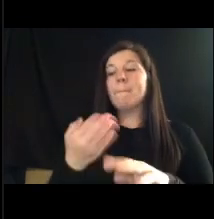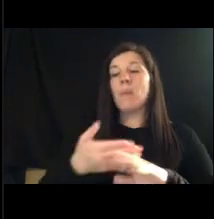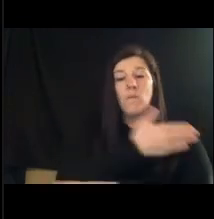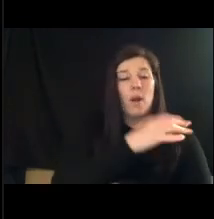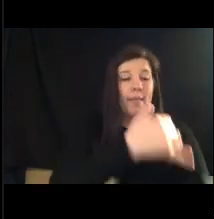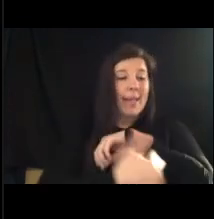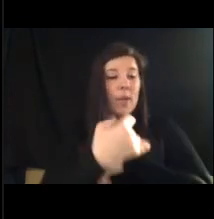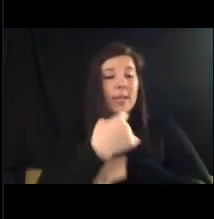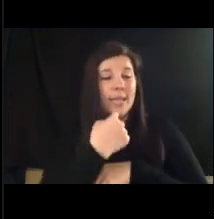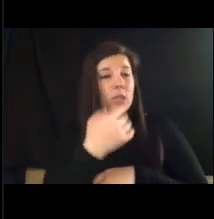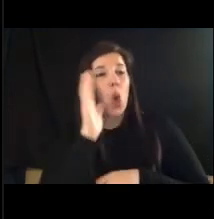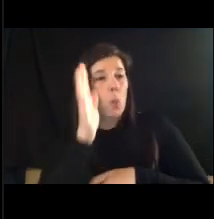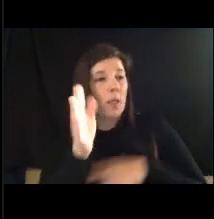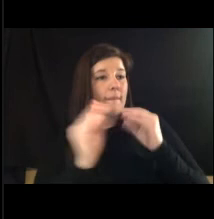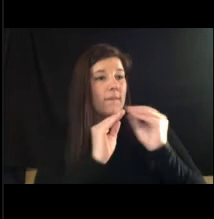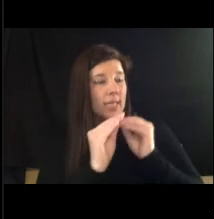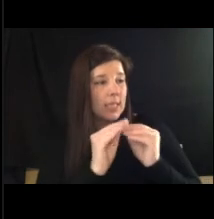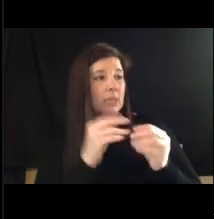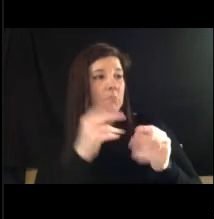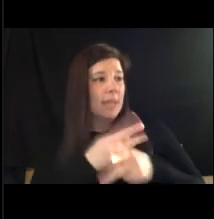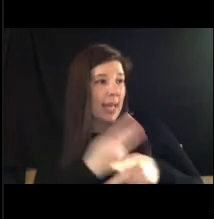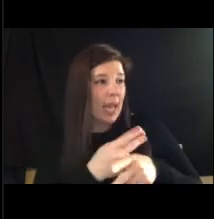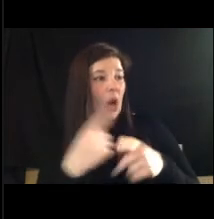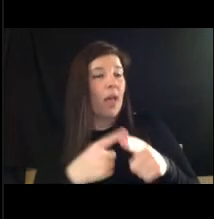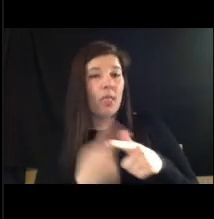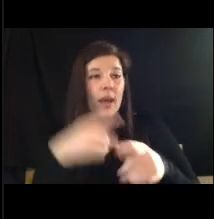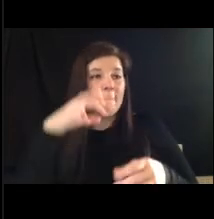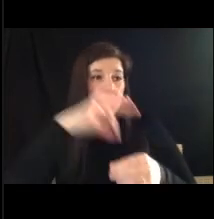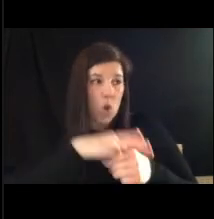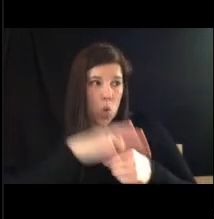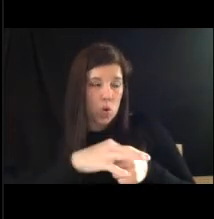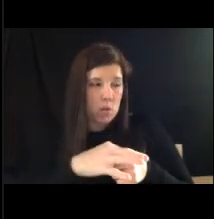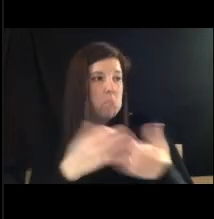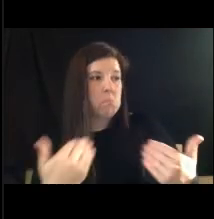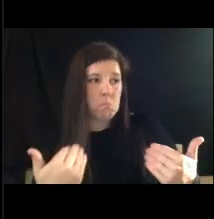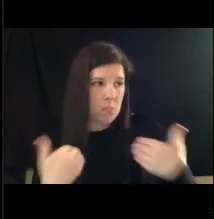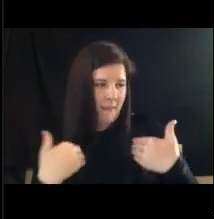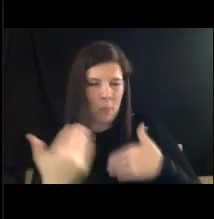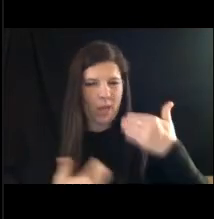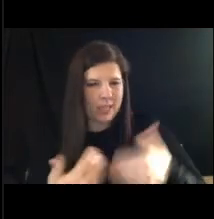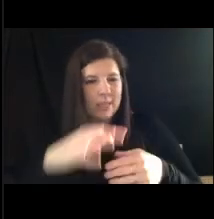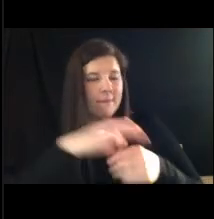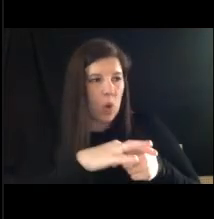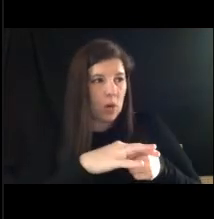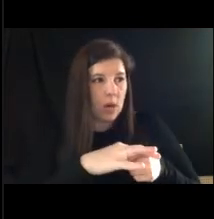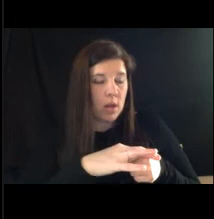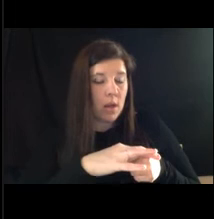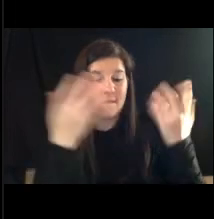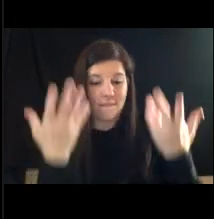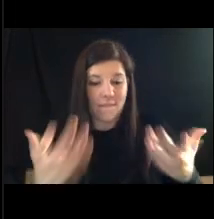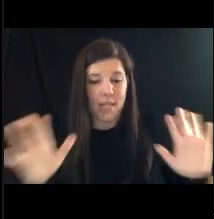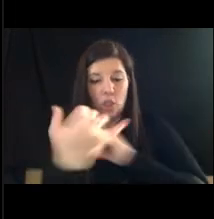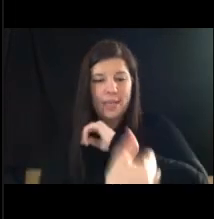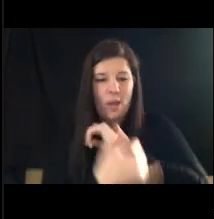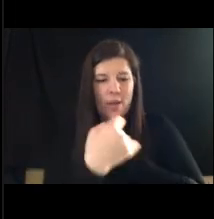care of this uh and then they put out a vote there was some sort of voting process to do that after that occurred the county then